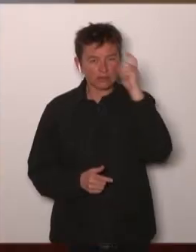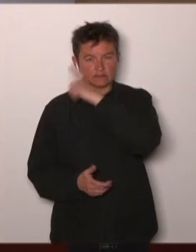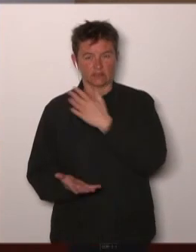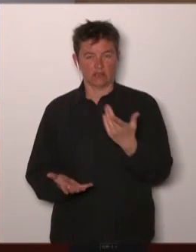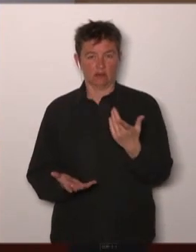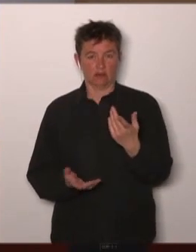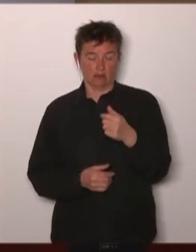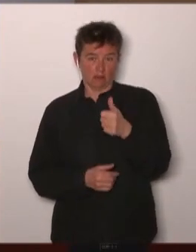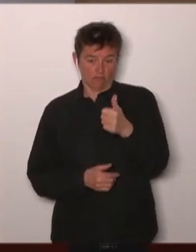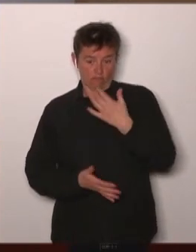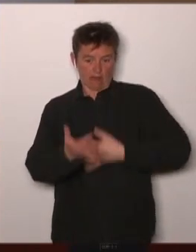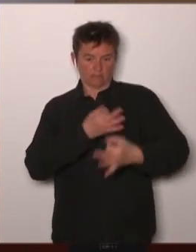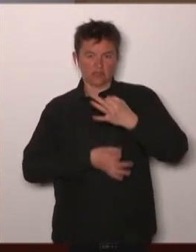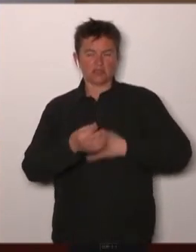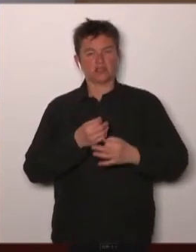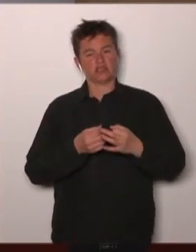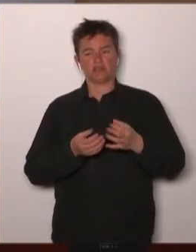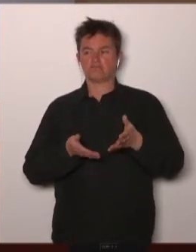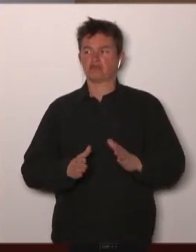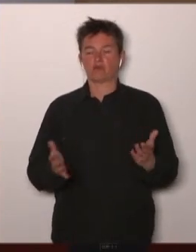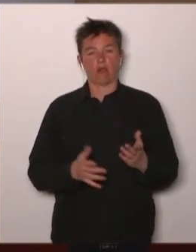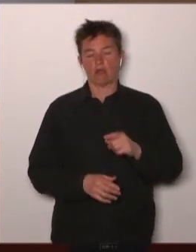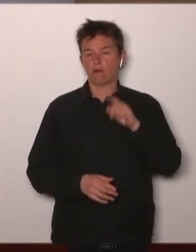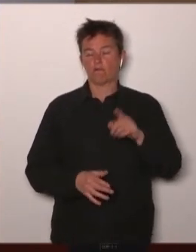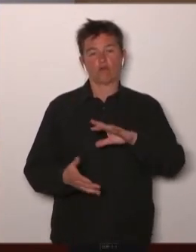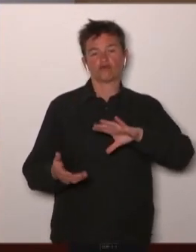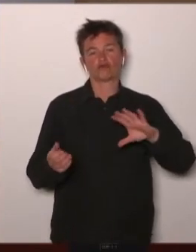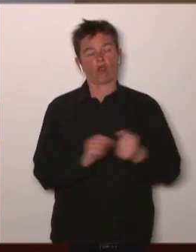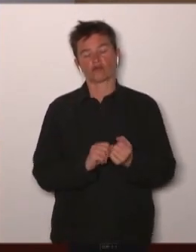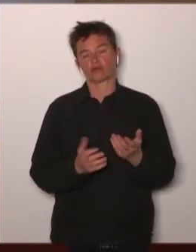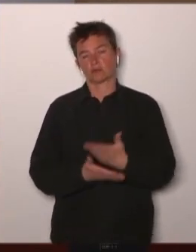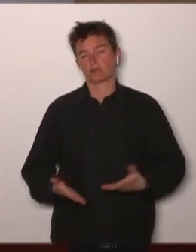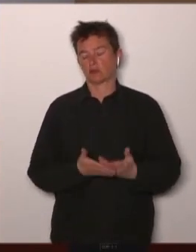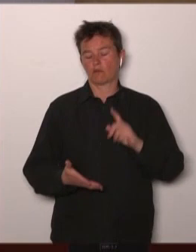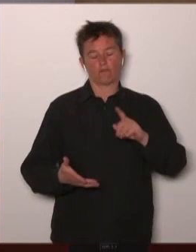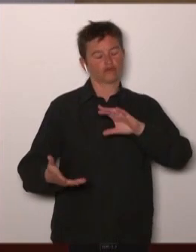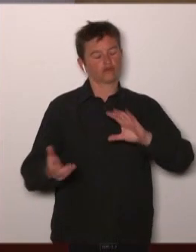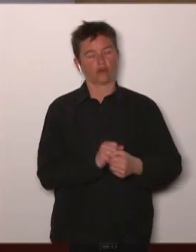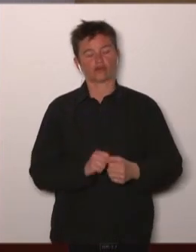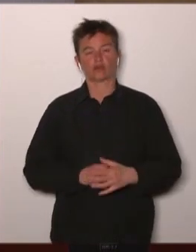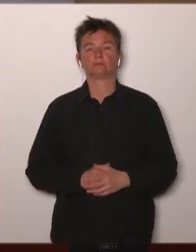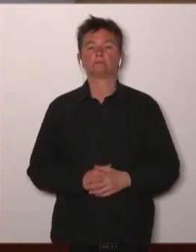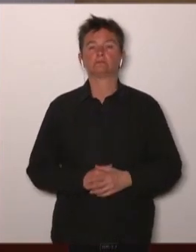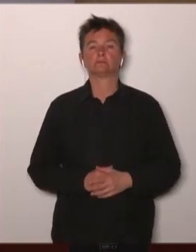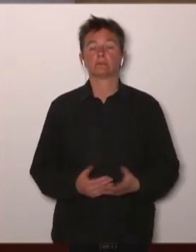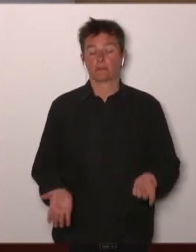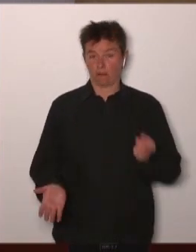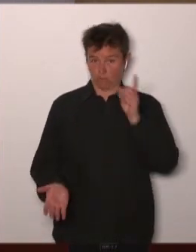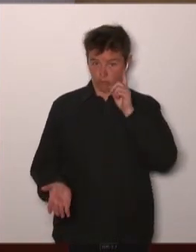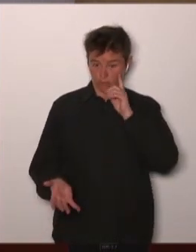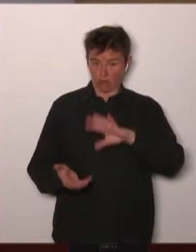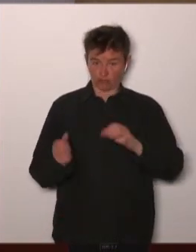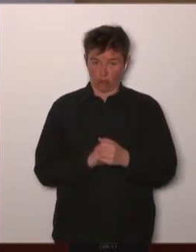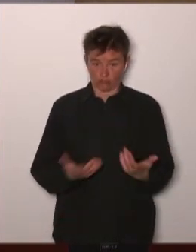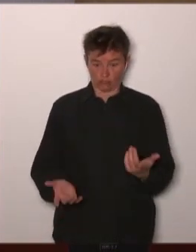we need to change the game. Why is it necessary to change the game and why is it getting